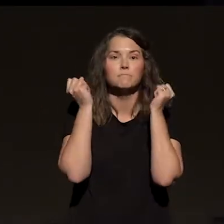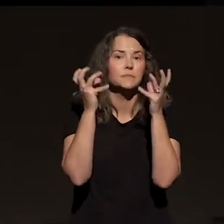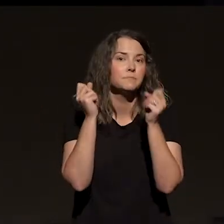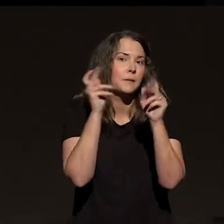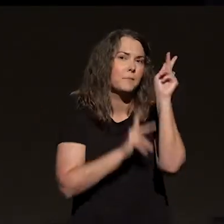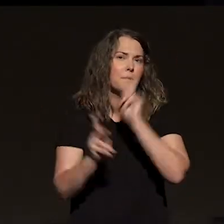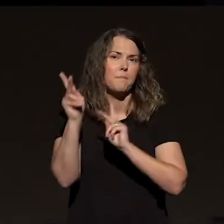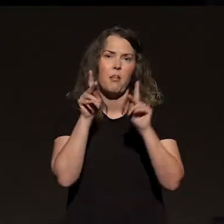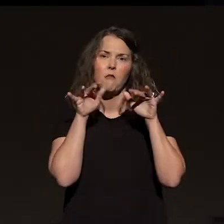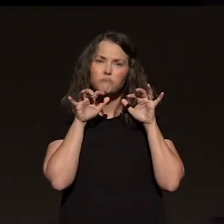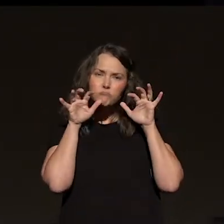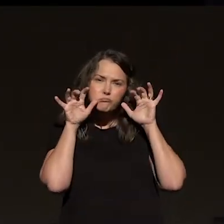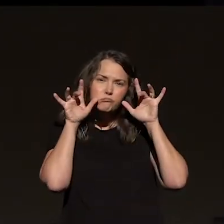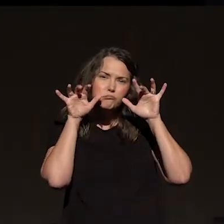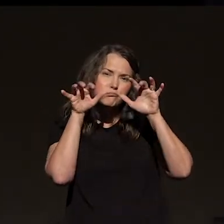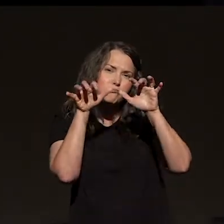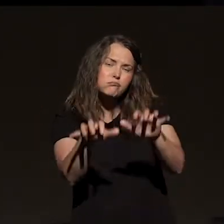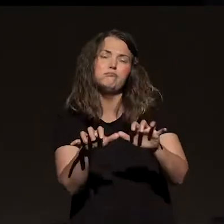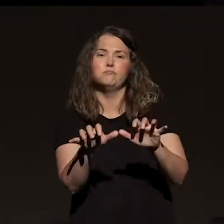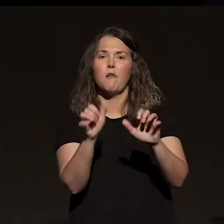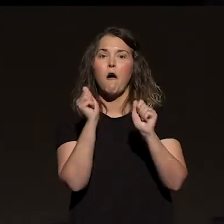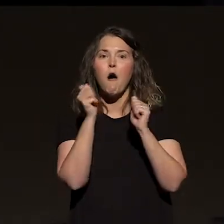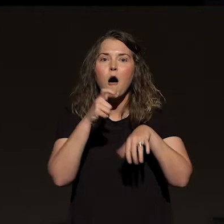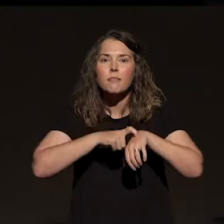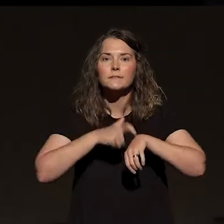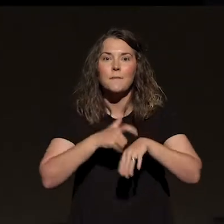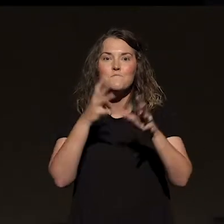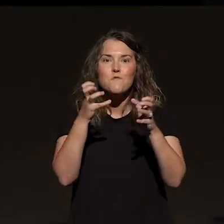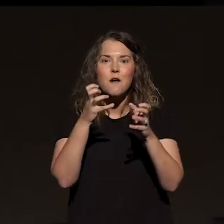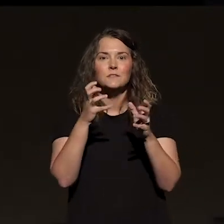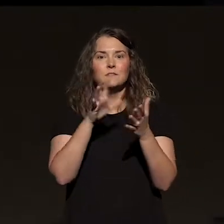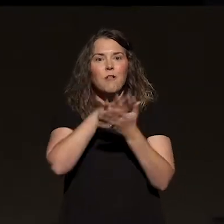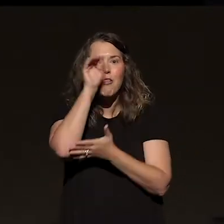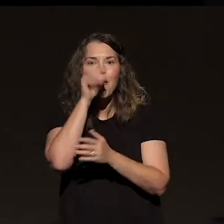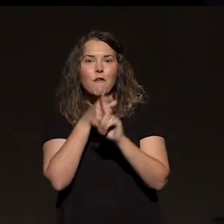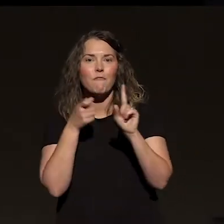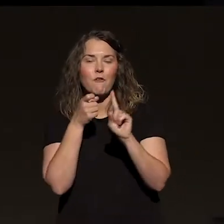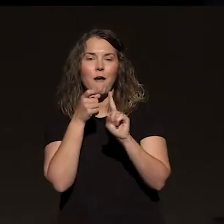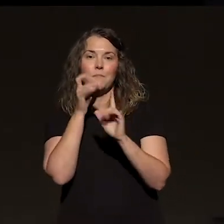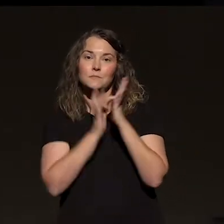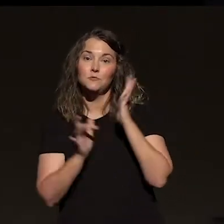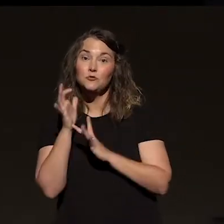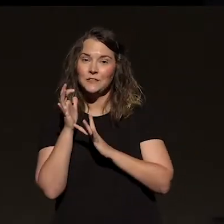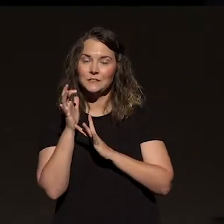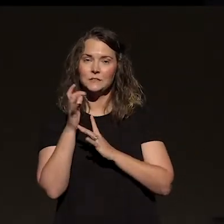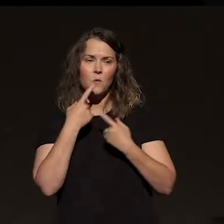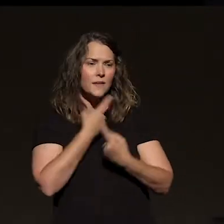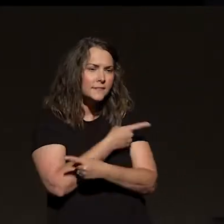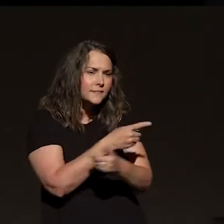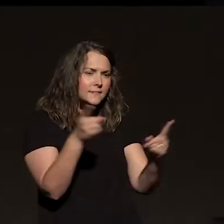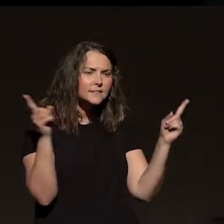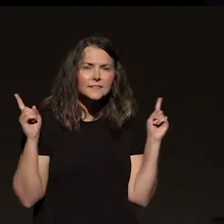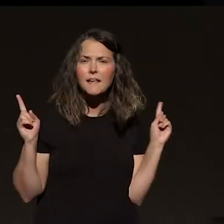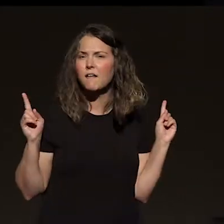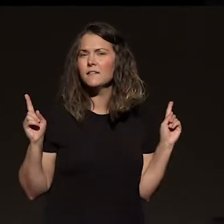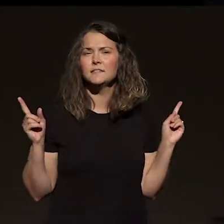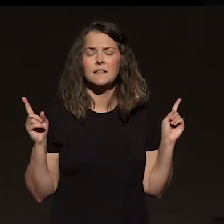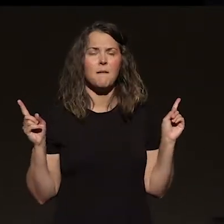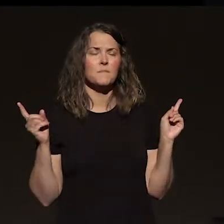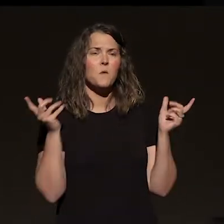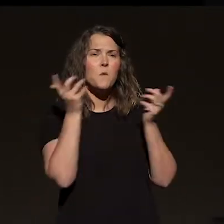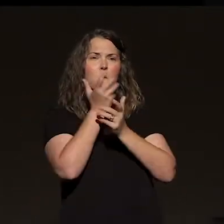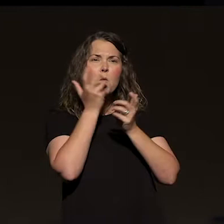people, a crowd coming to him all the time. And so he issues to them this radical, just crazy